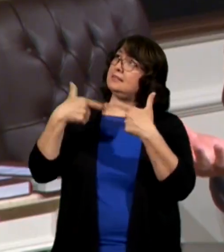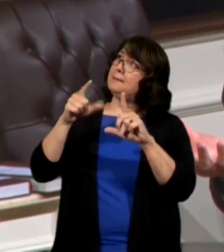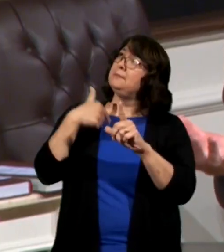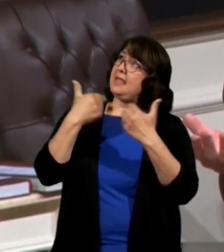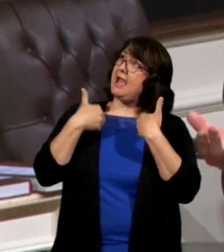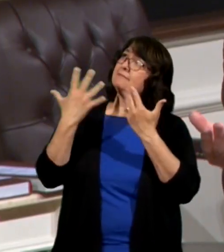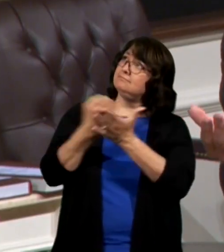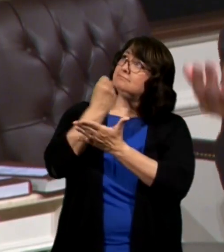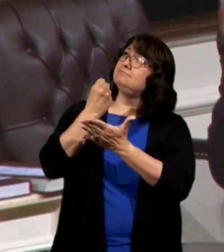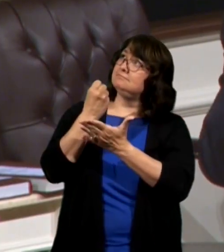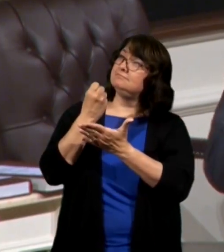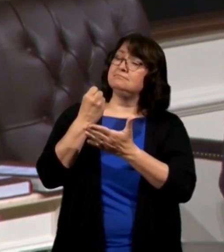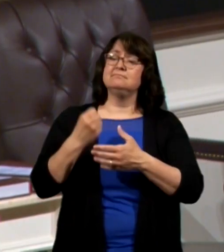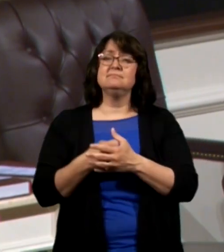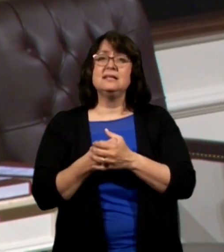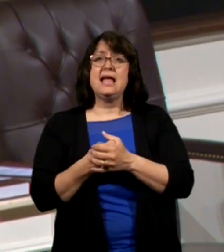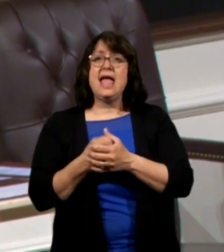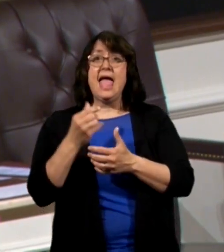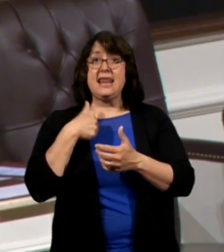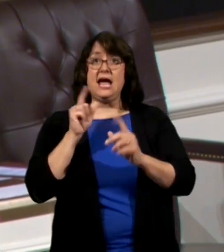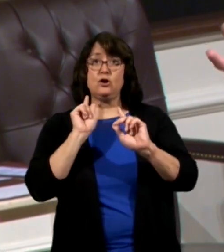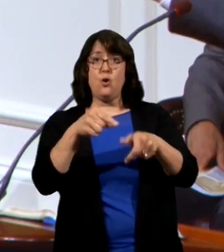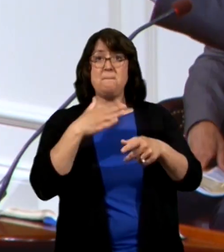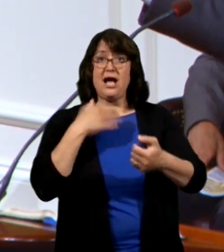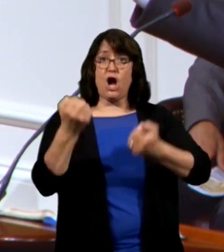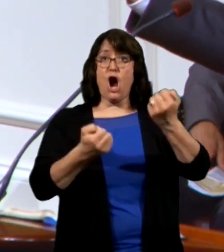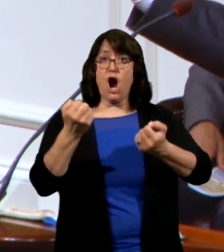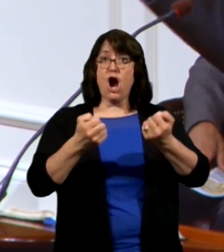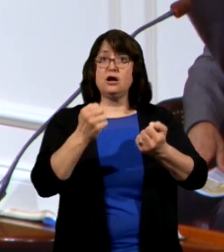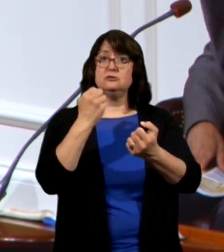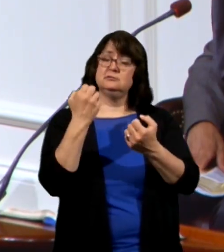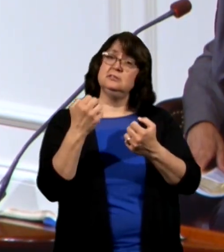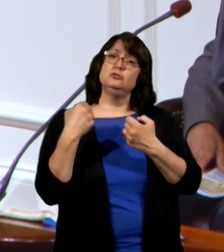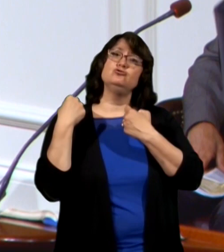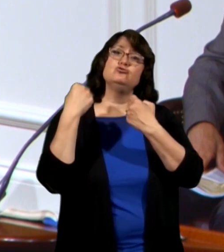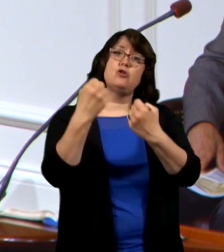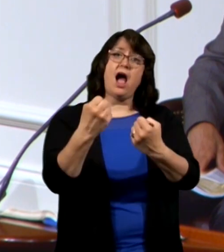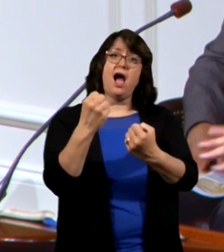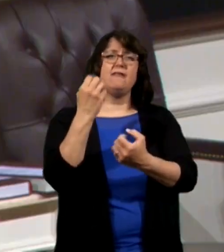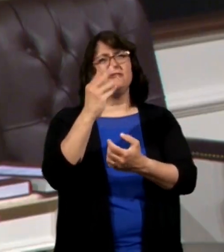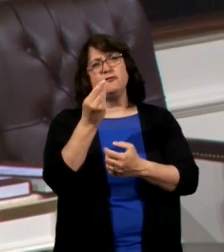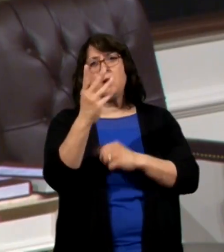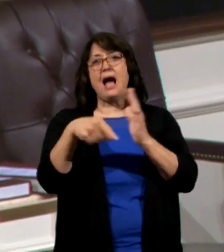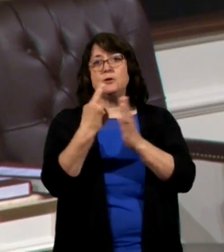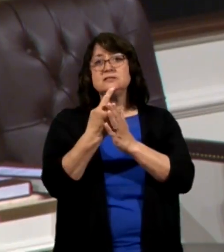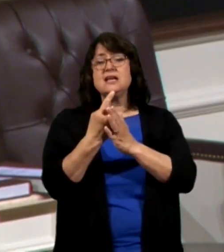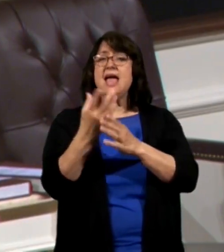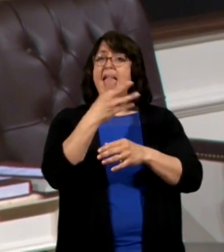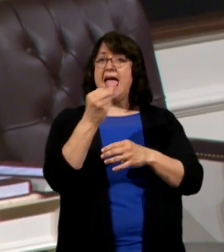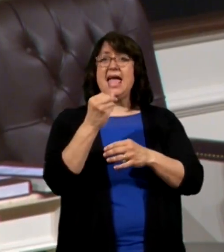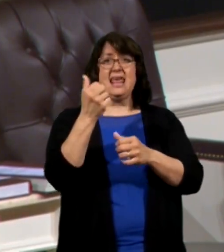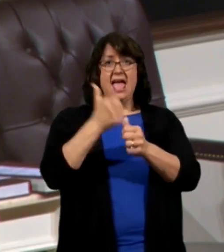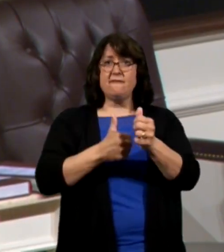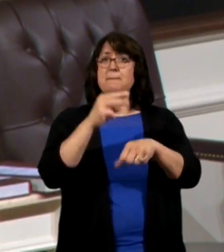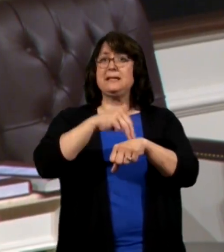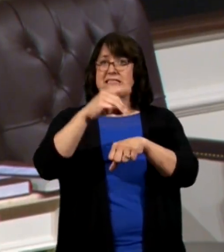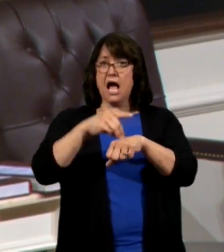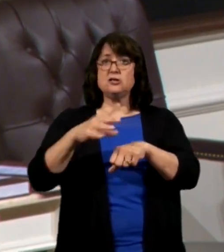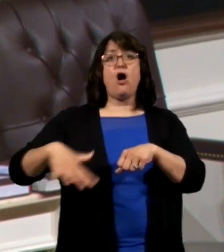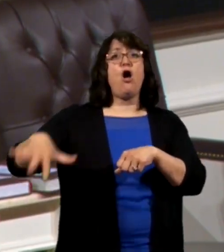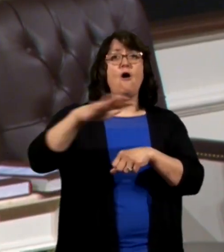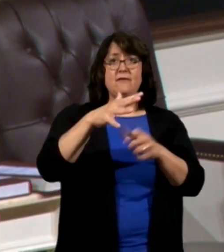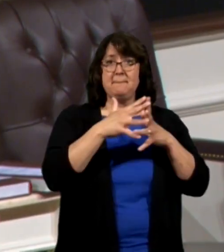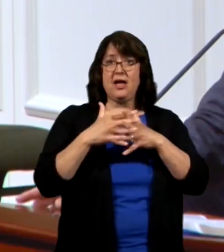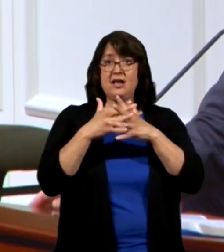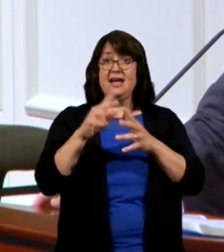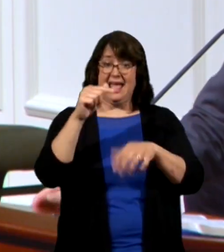utterance when I get in my car and I drive for a couple hours but every McDonald's all around this country at